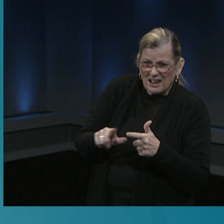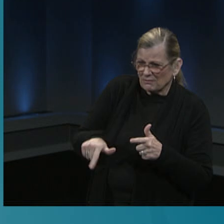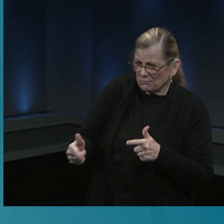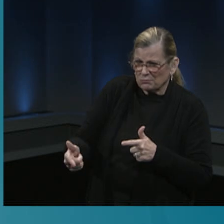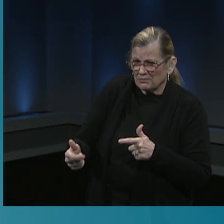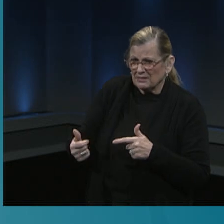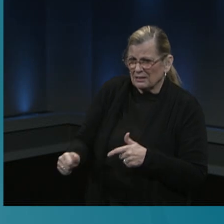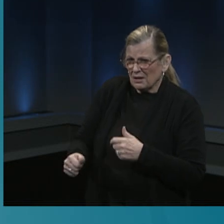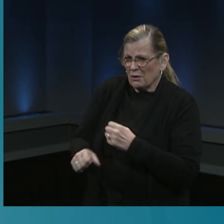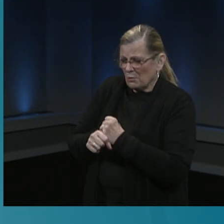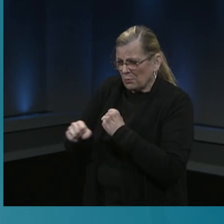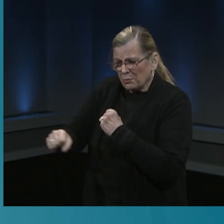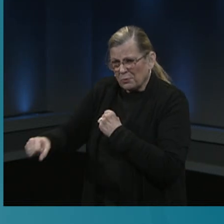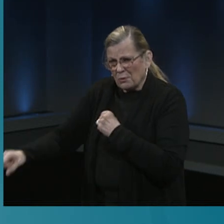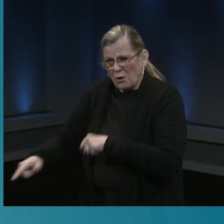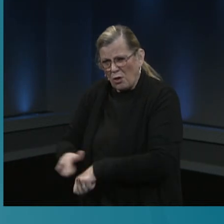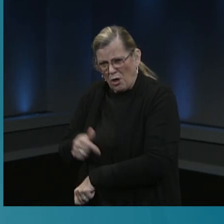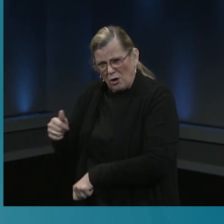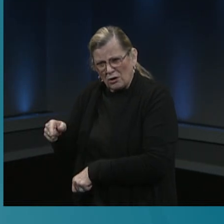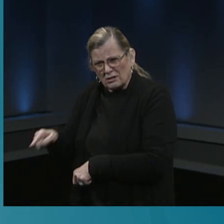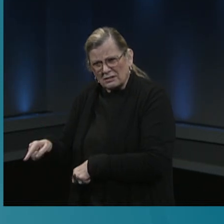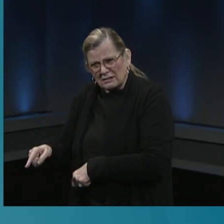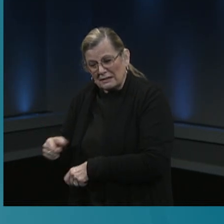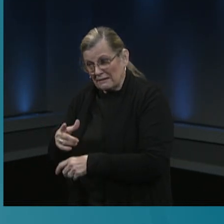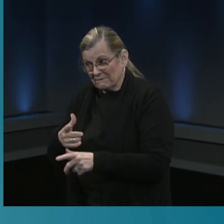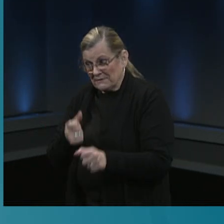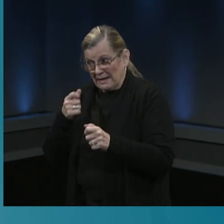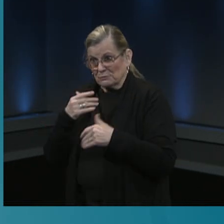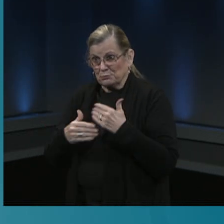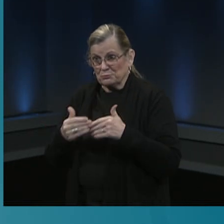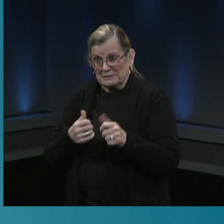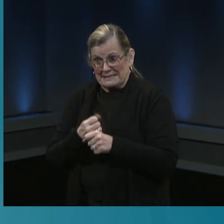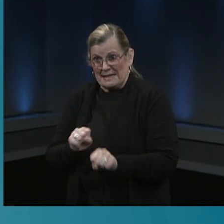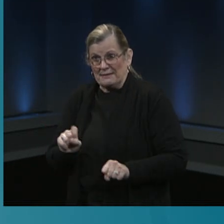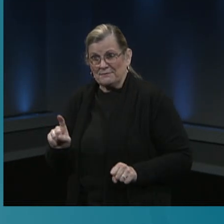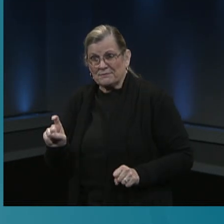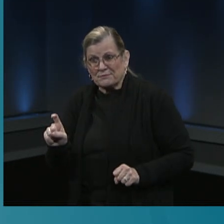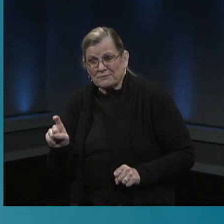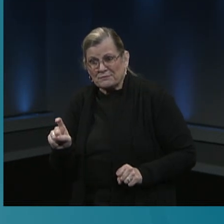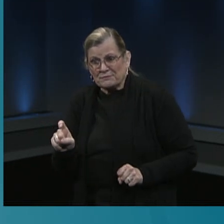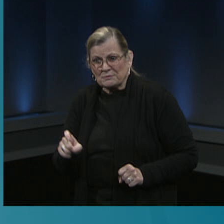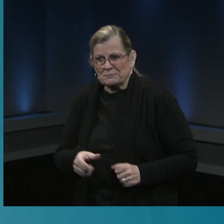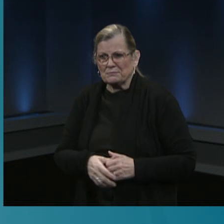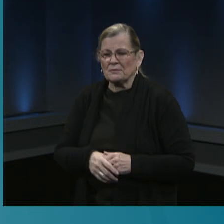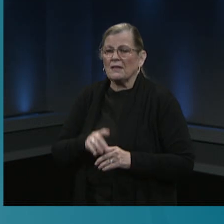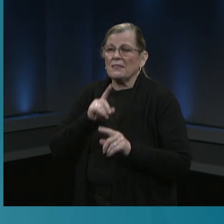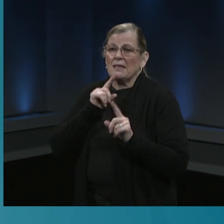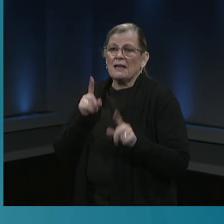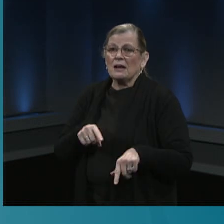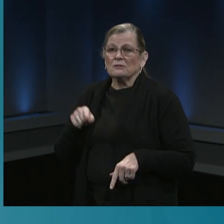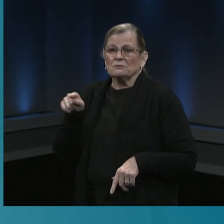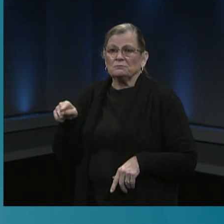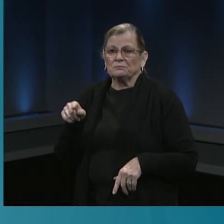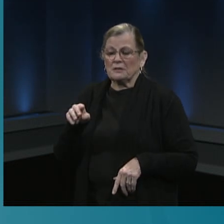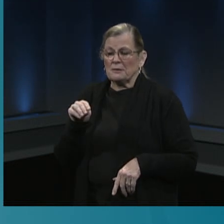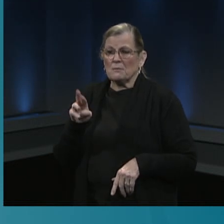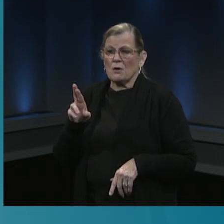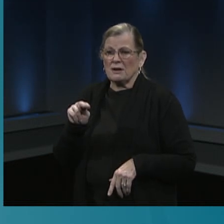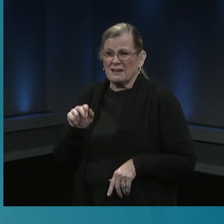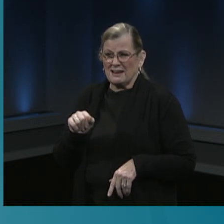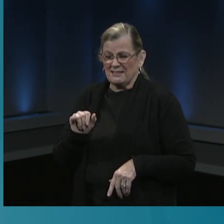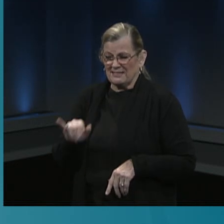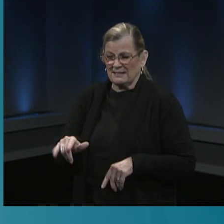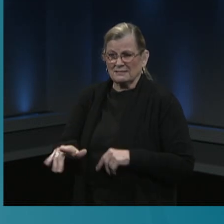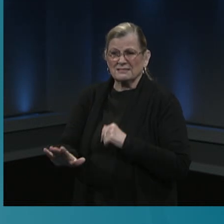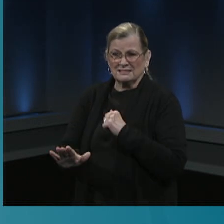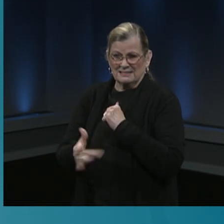to make? The response to this concern is that the mRNA vaccine technology actually has been studied